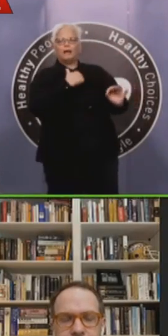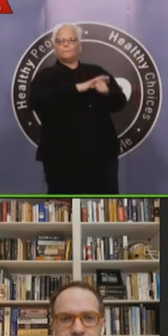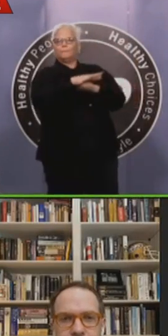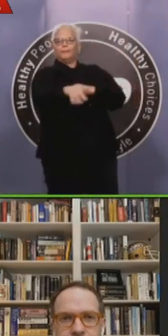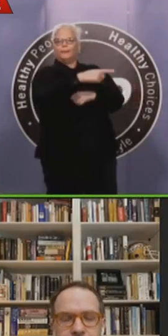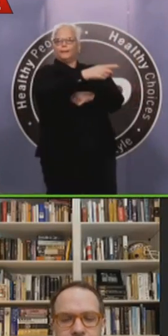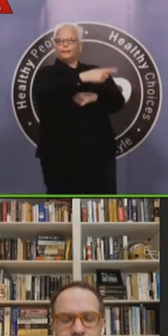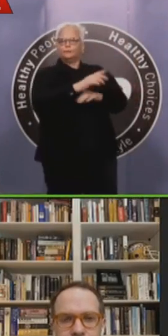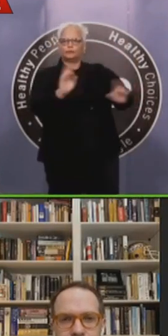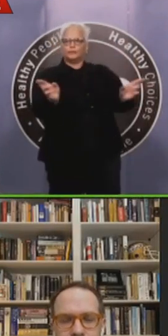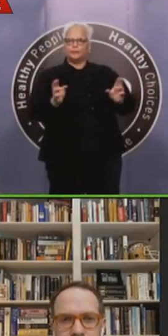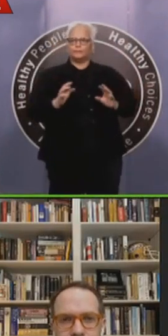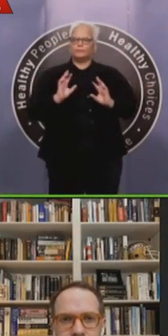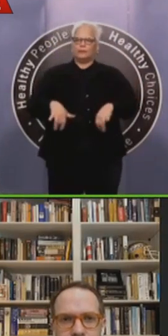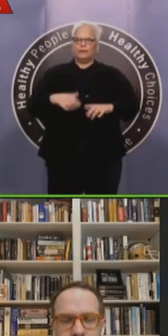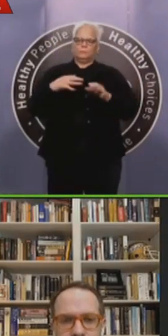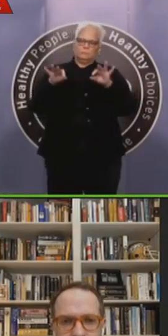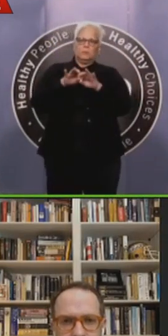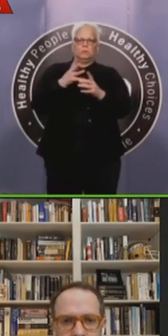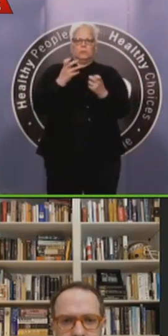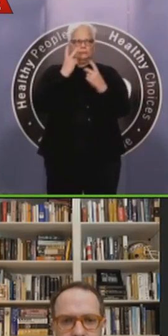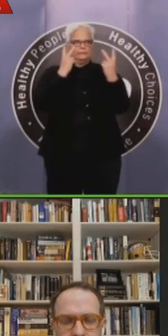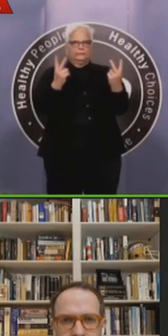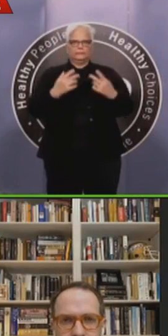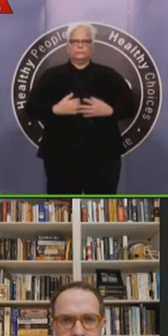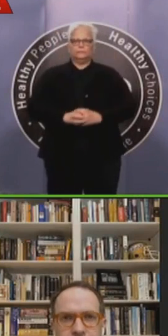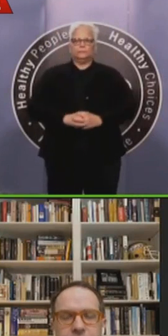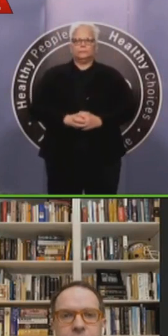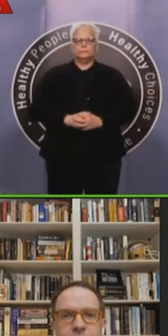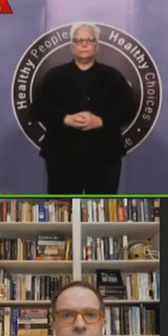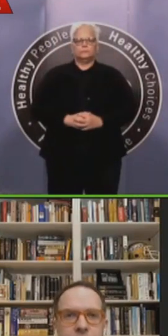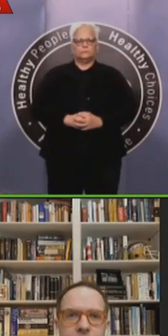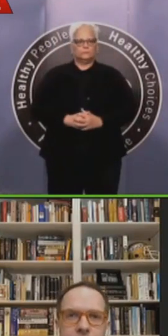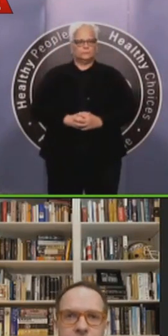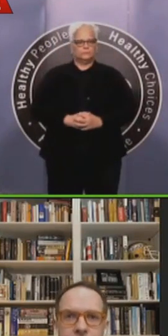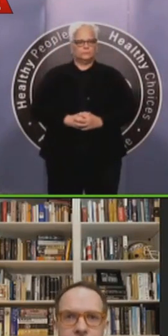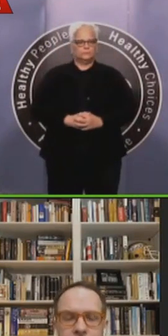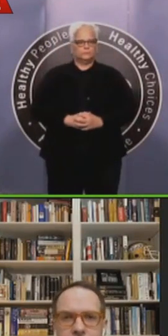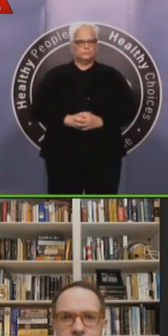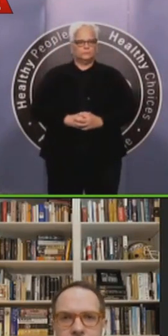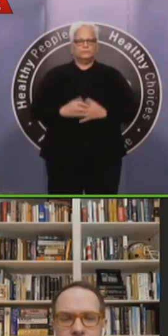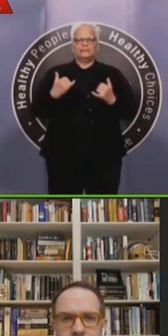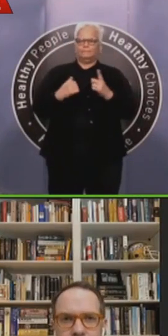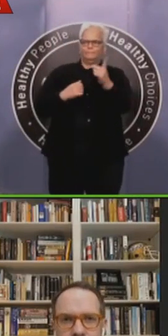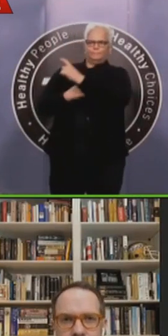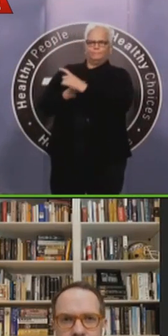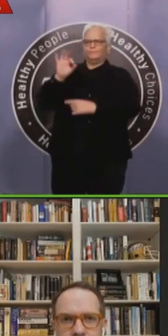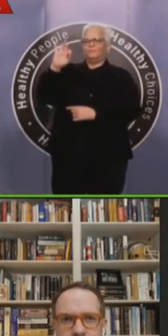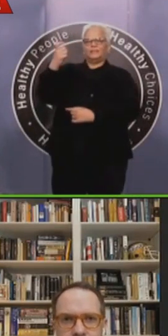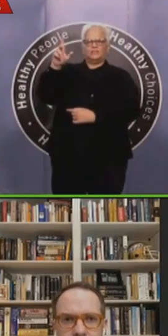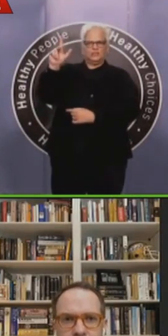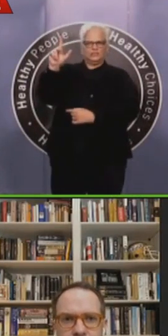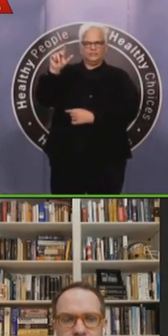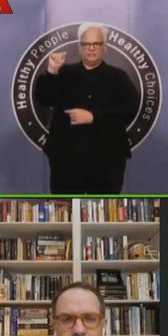Okay. From Fox 23 for the mayor, how strict are police going to be this week on churches for Easter Sunday? We've seen many churches doing